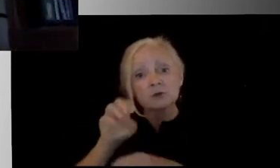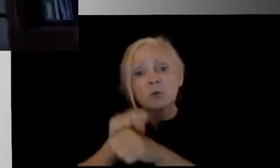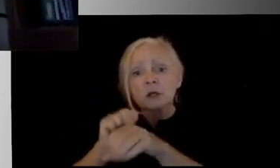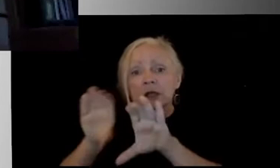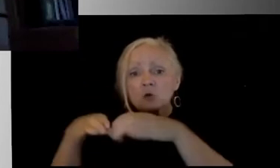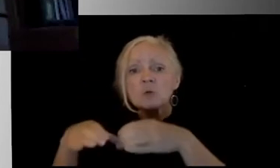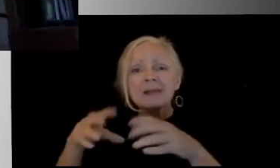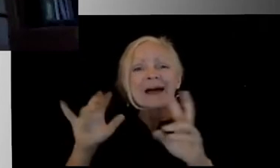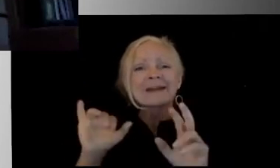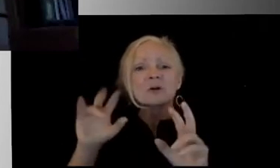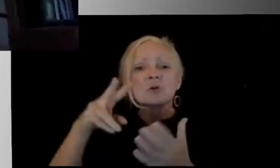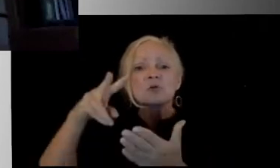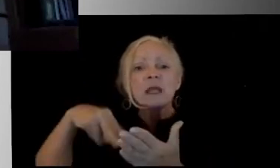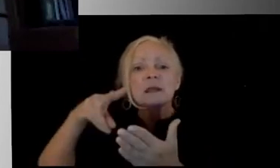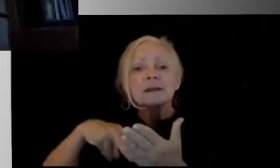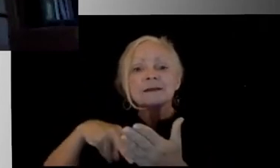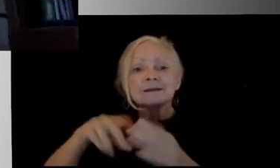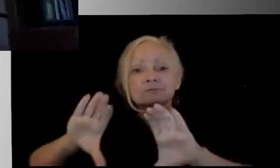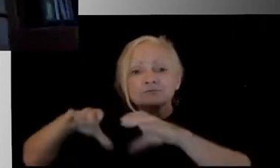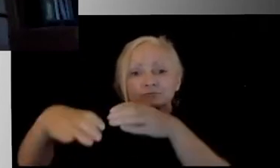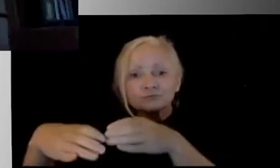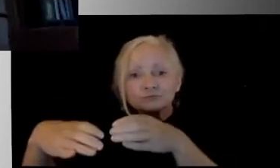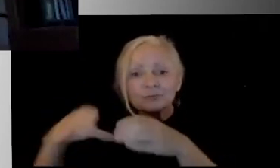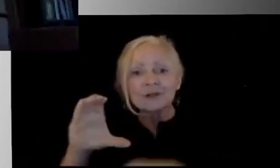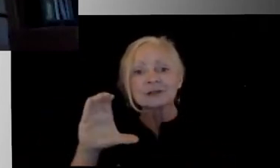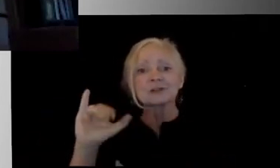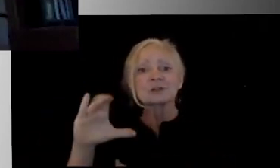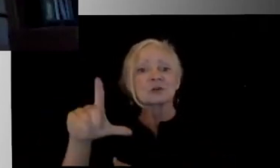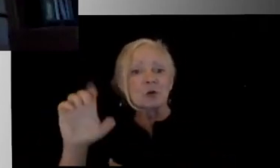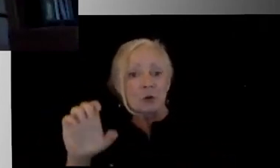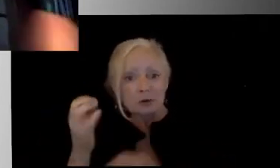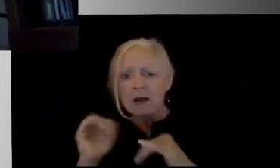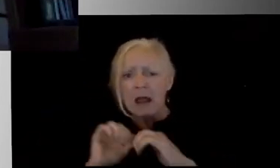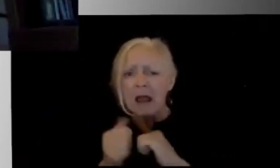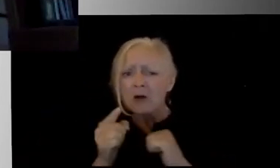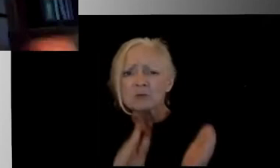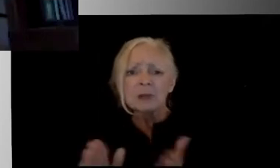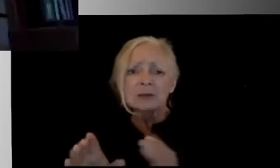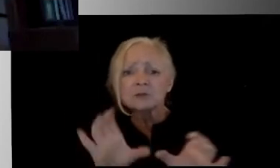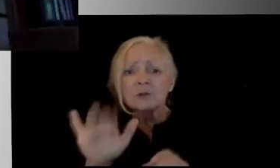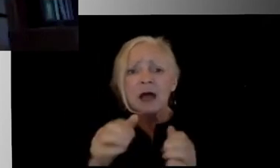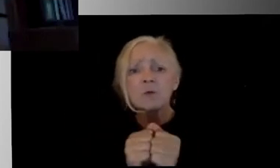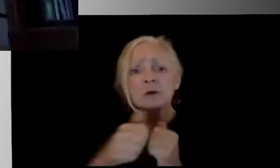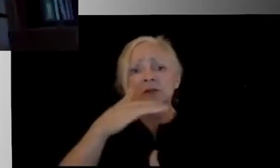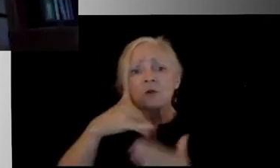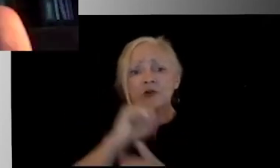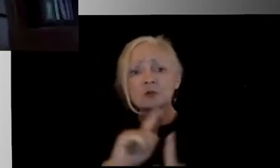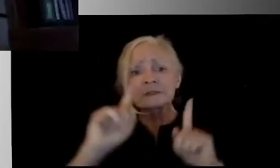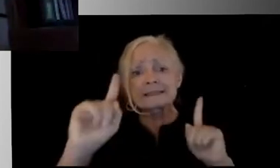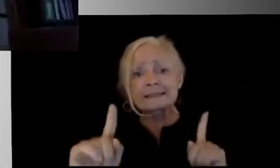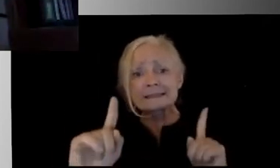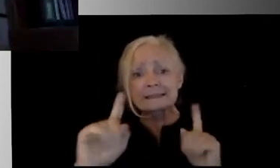circles. Right now, how do you think, how do you plan to do that with social distancing, with masks? What are you